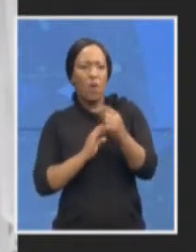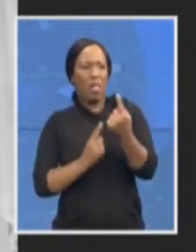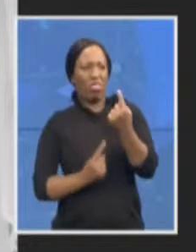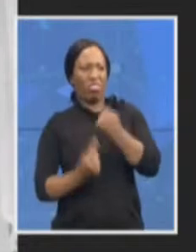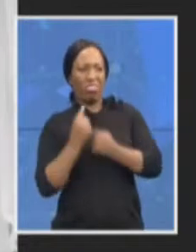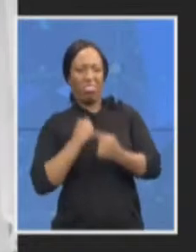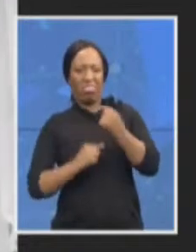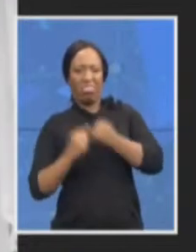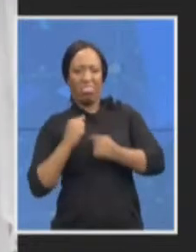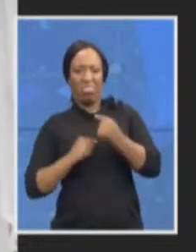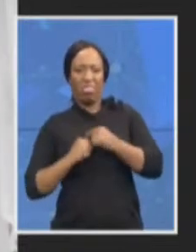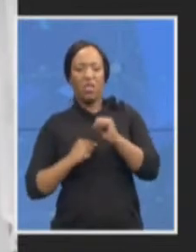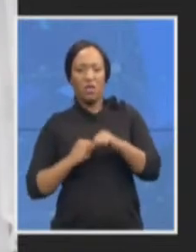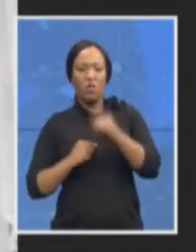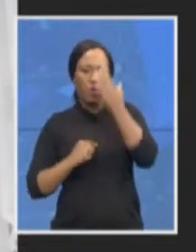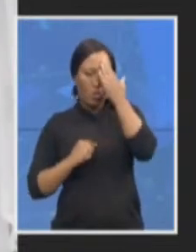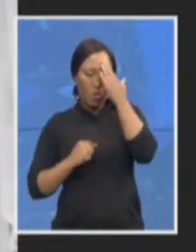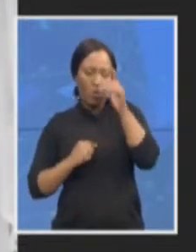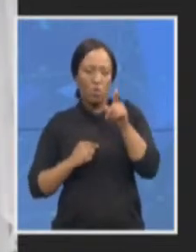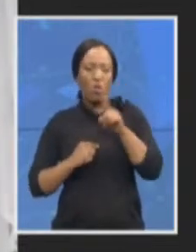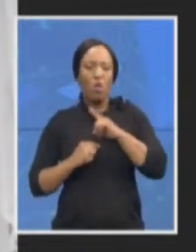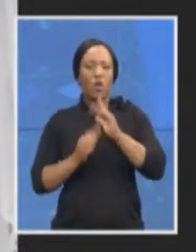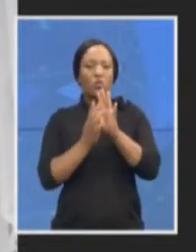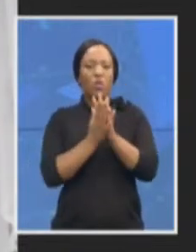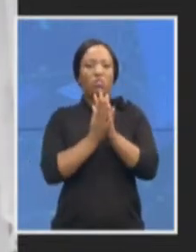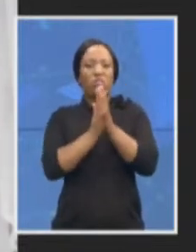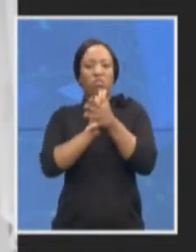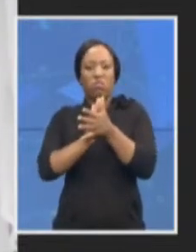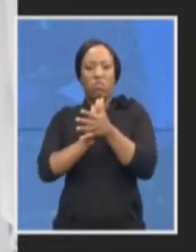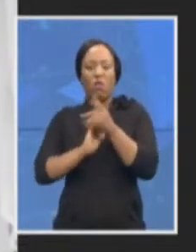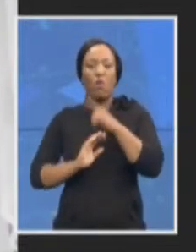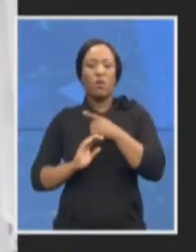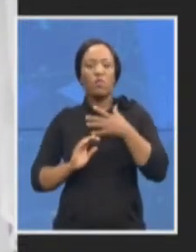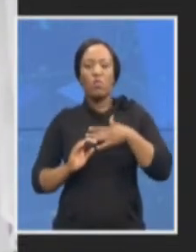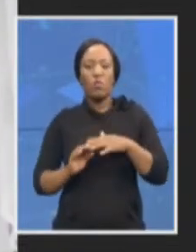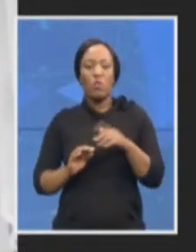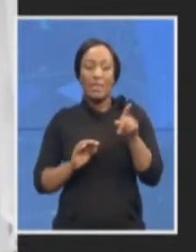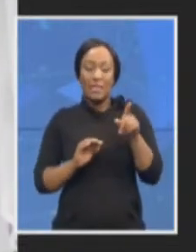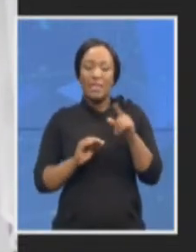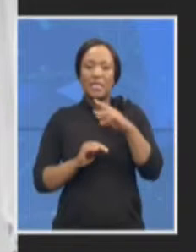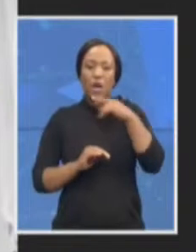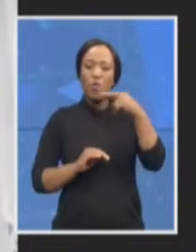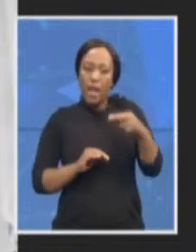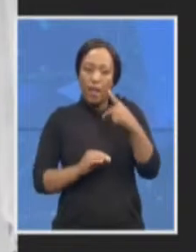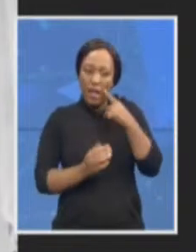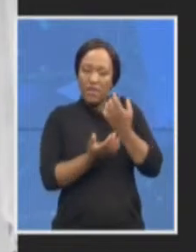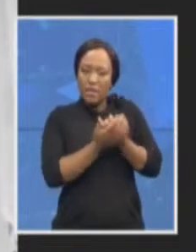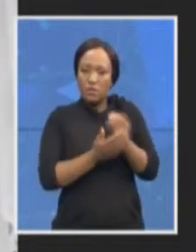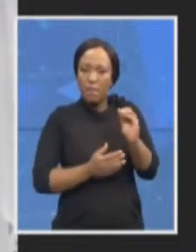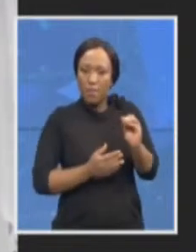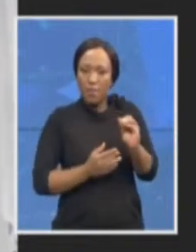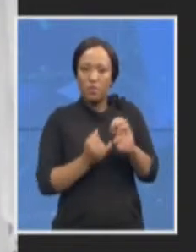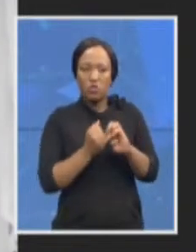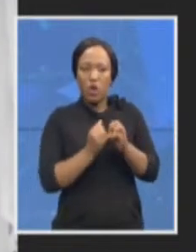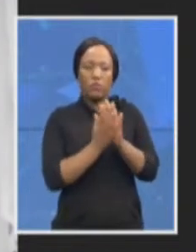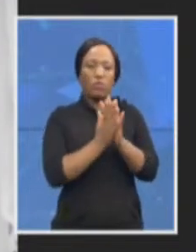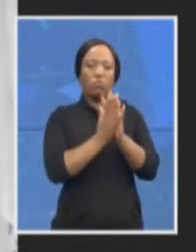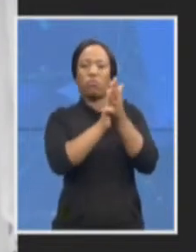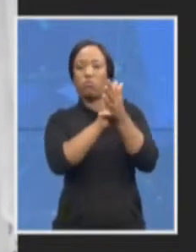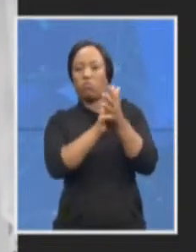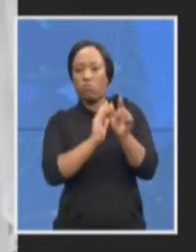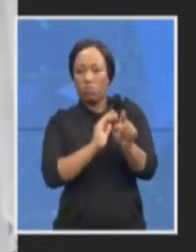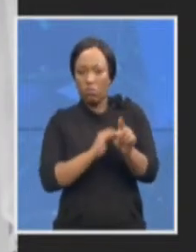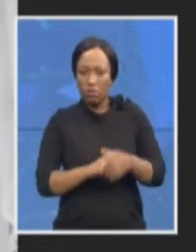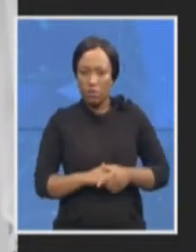divert attention away from the actual evidence and the court proceedings and to play the case out in the